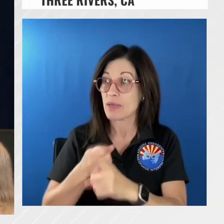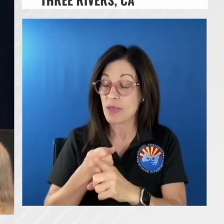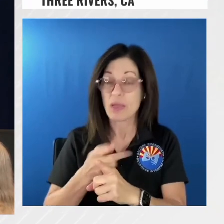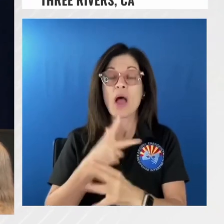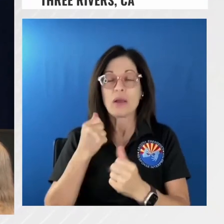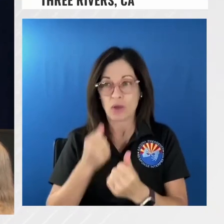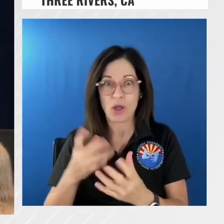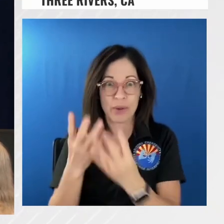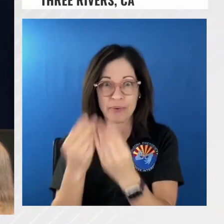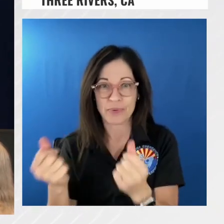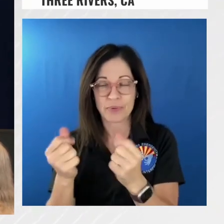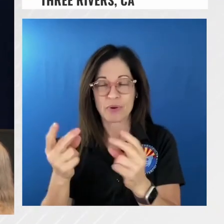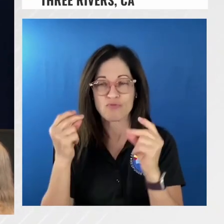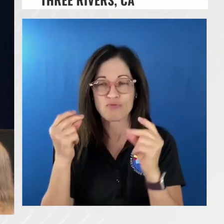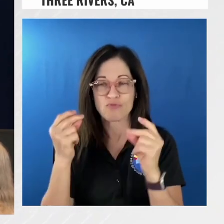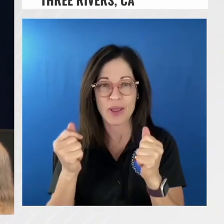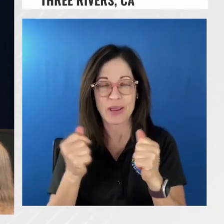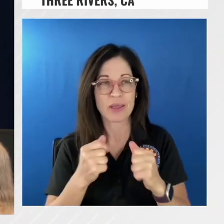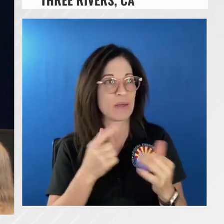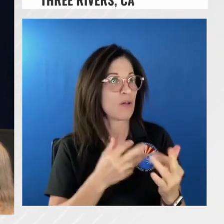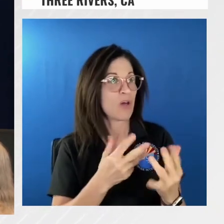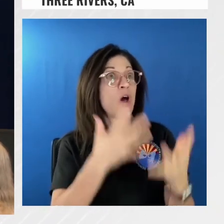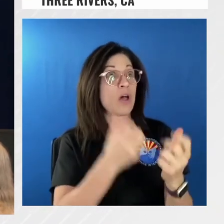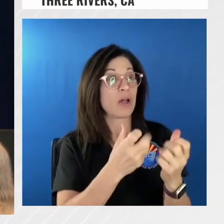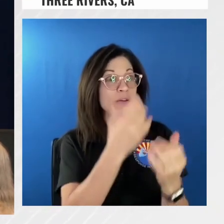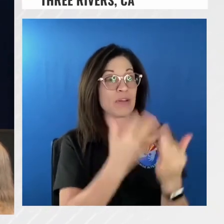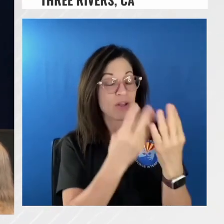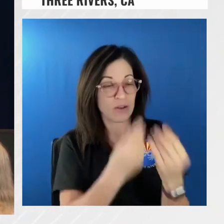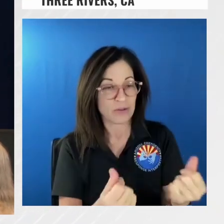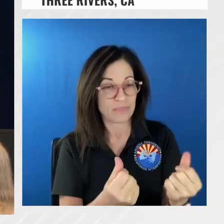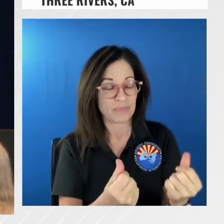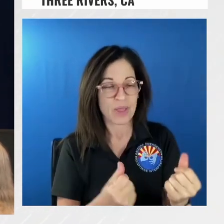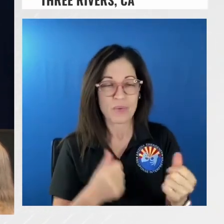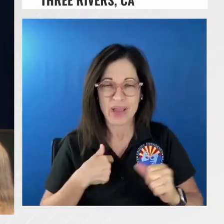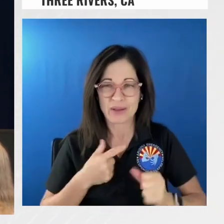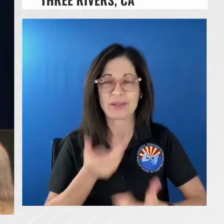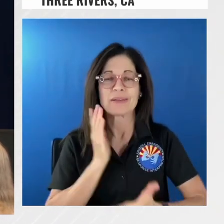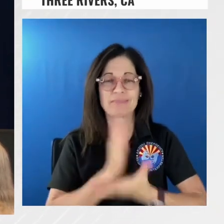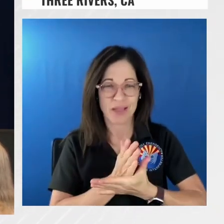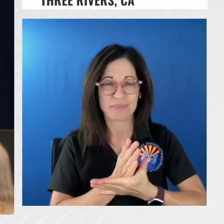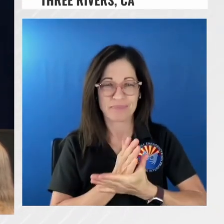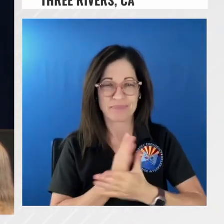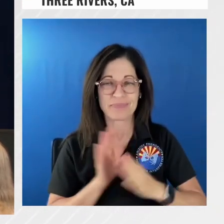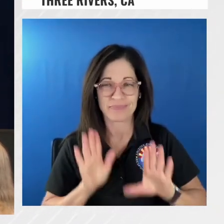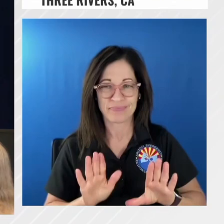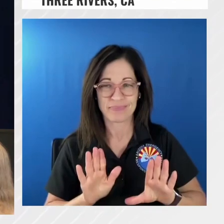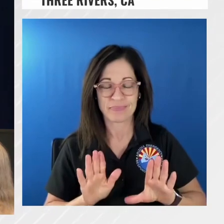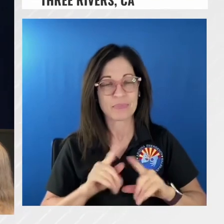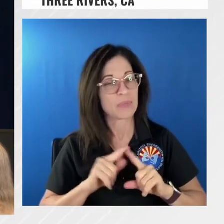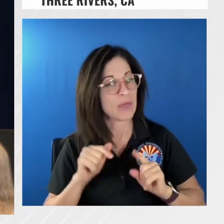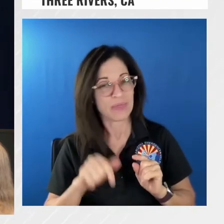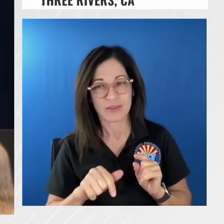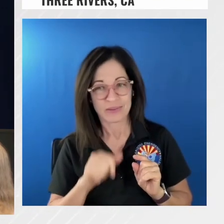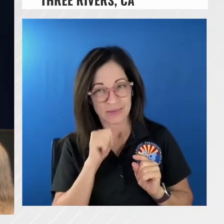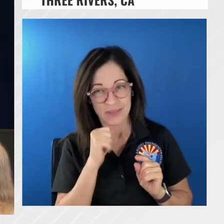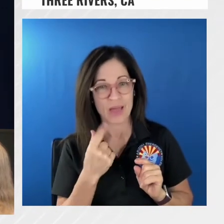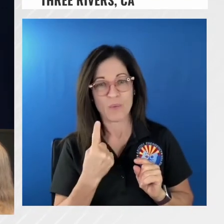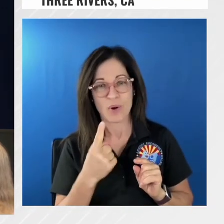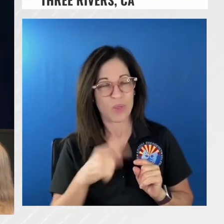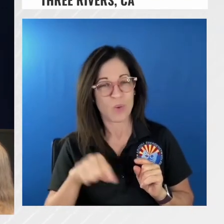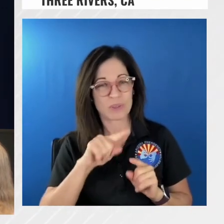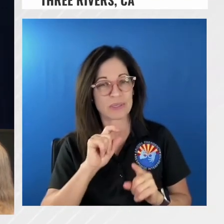to try to stop that practice when we can this was not one of those times